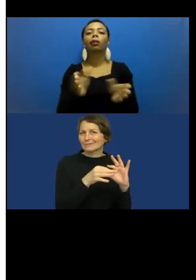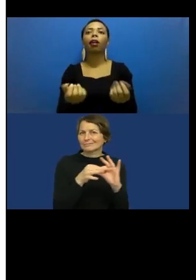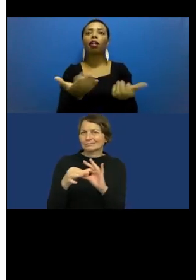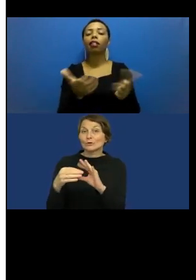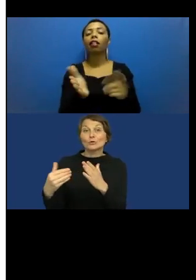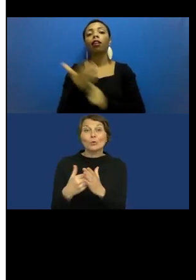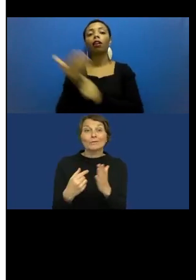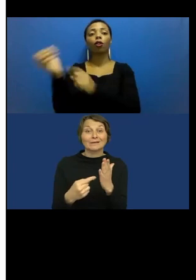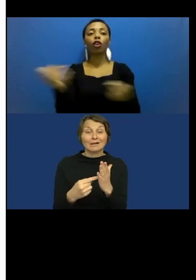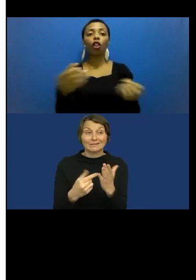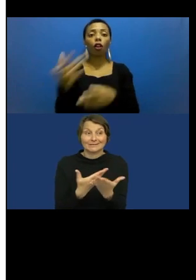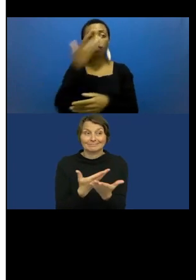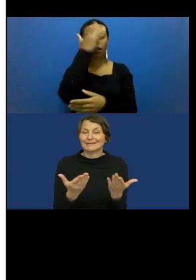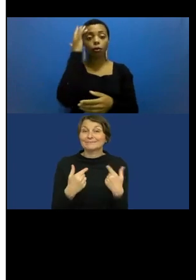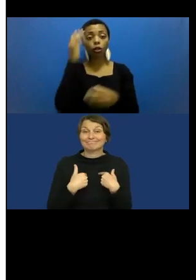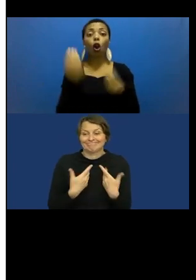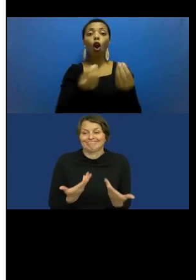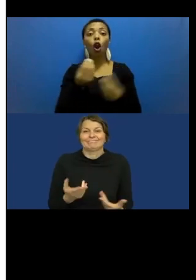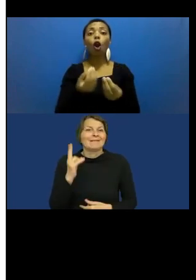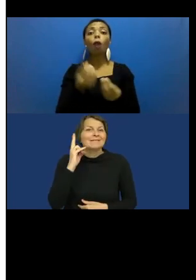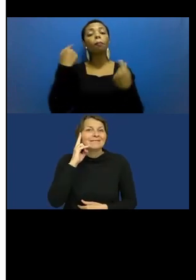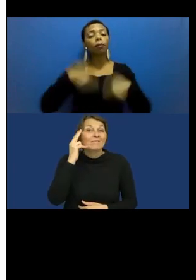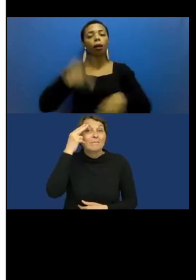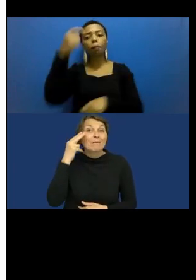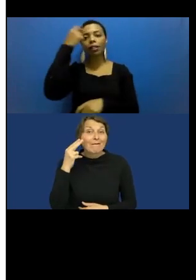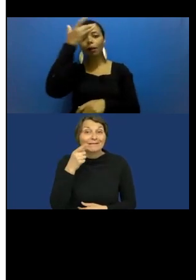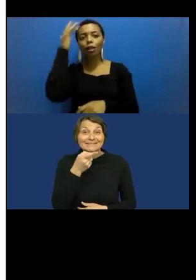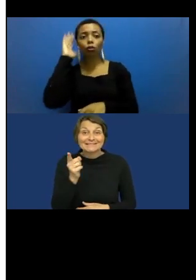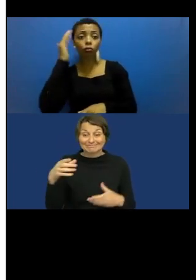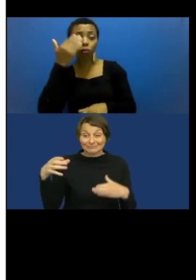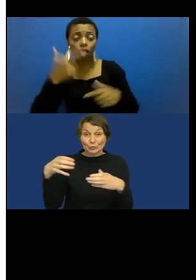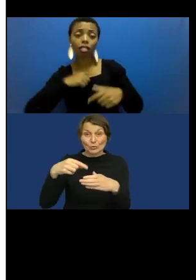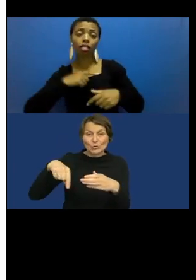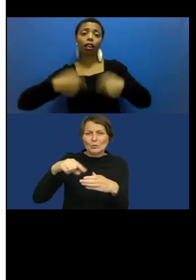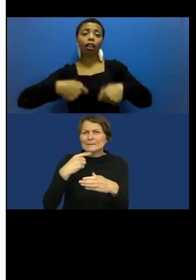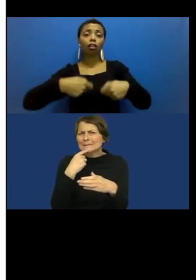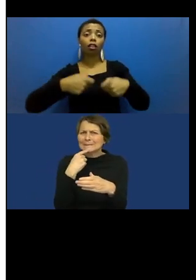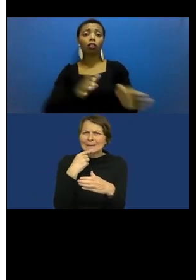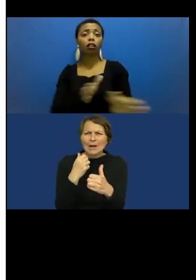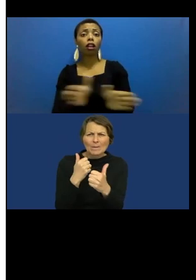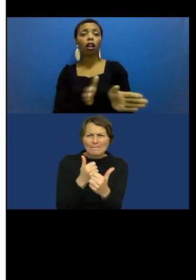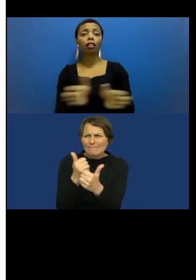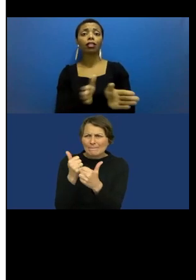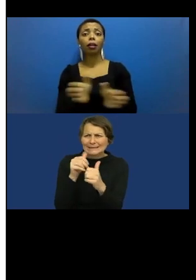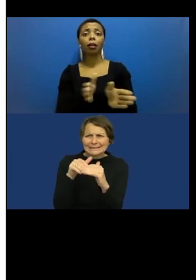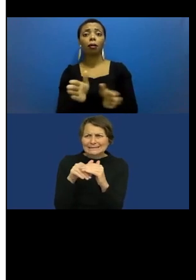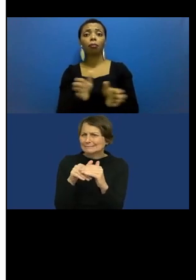due to the premises of deafblindness, the demands for accessibility is often not met.